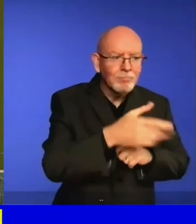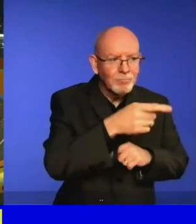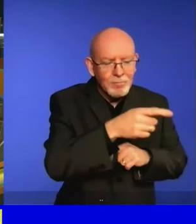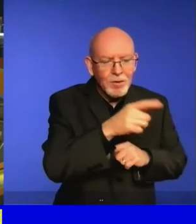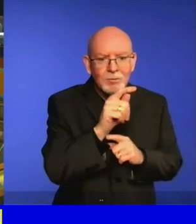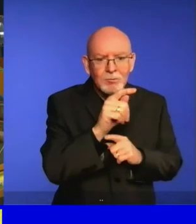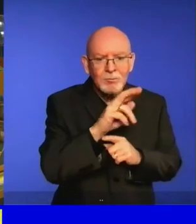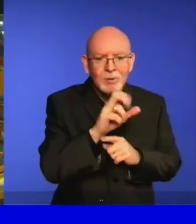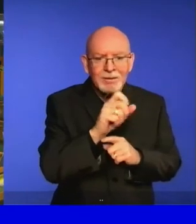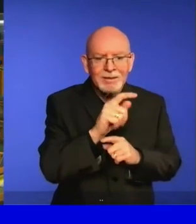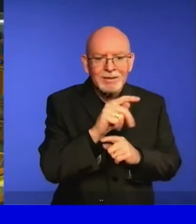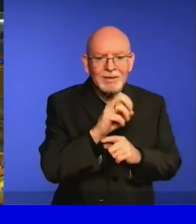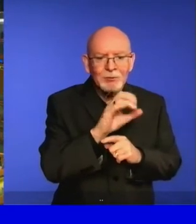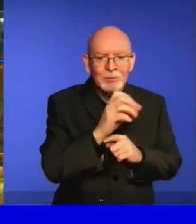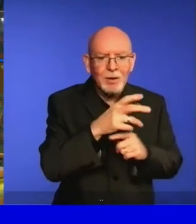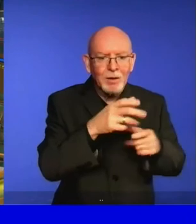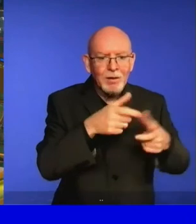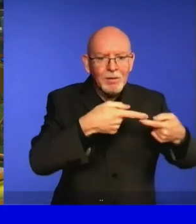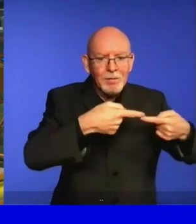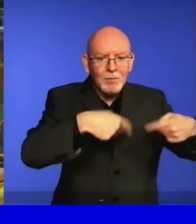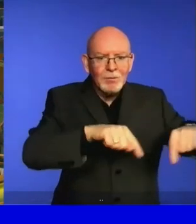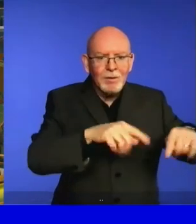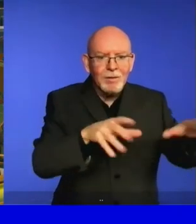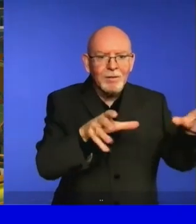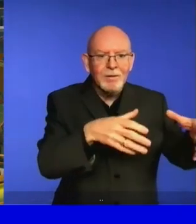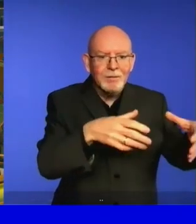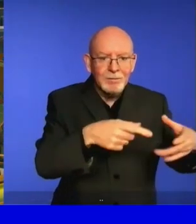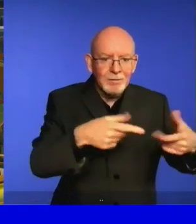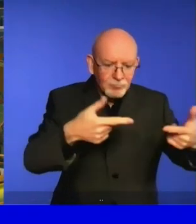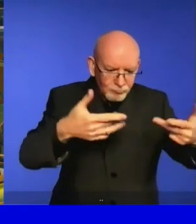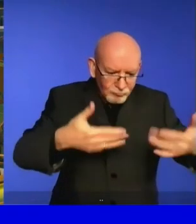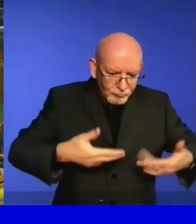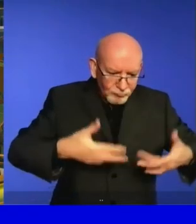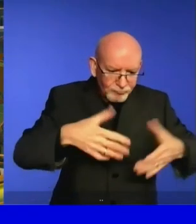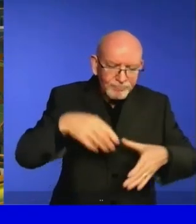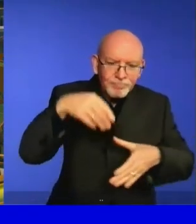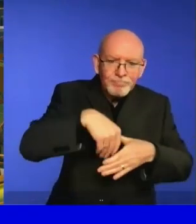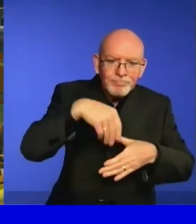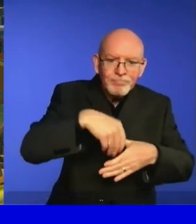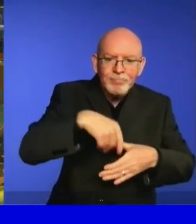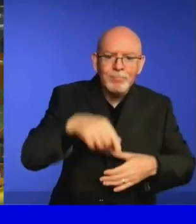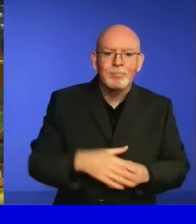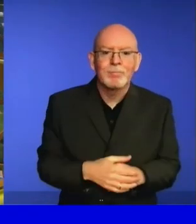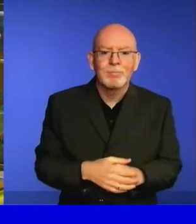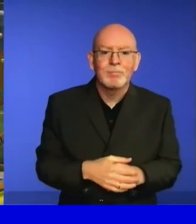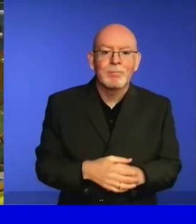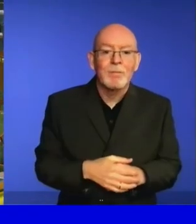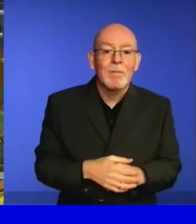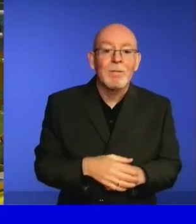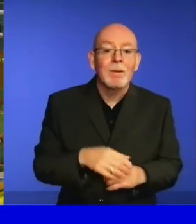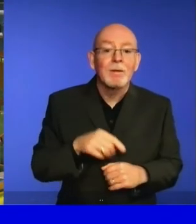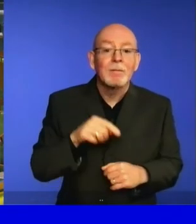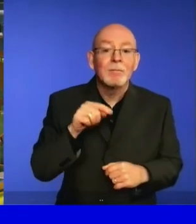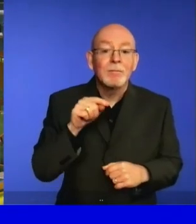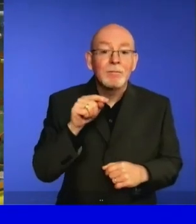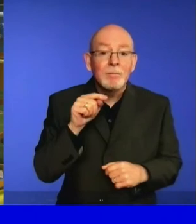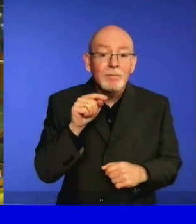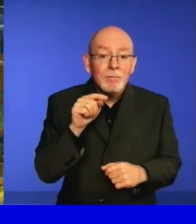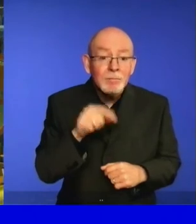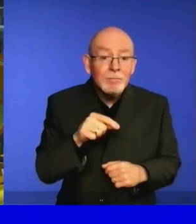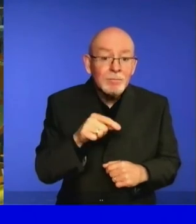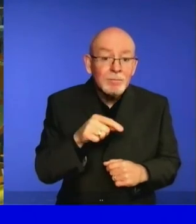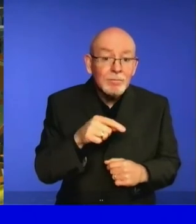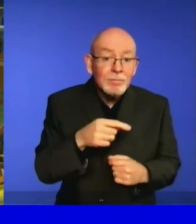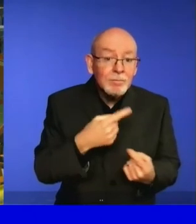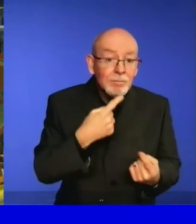I will immediately circulate a letter to all state parties in order to inform delegations of the results and to declare